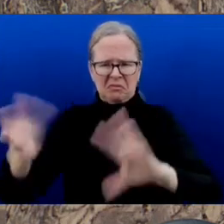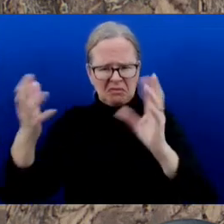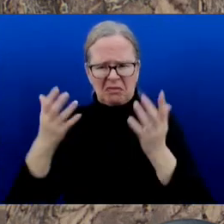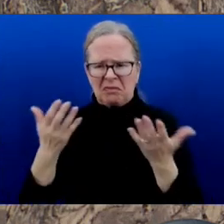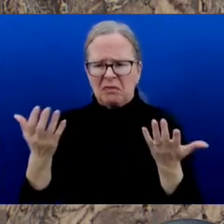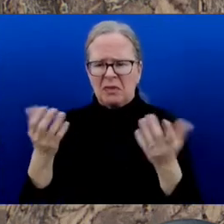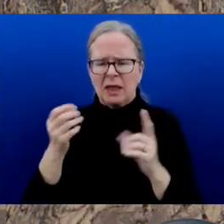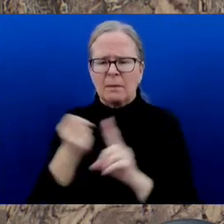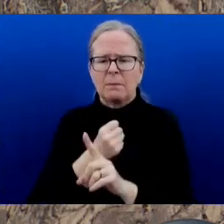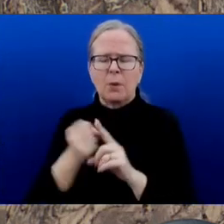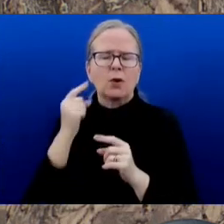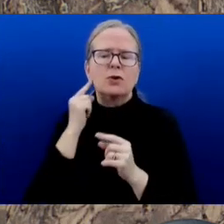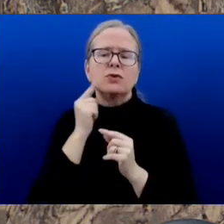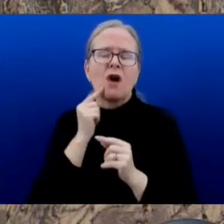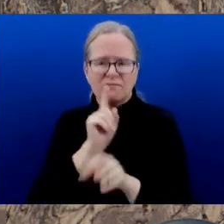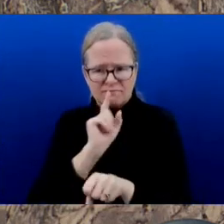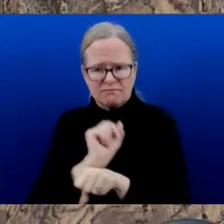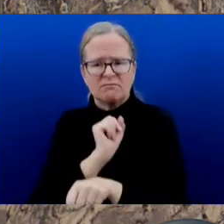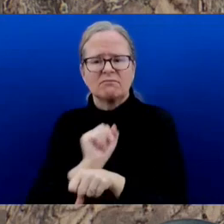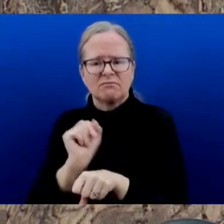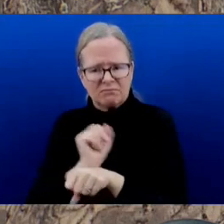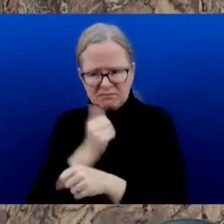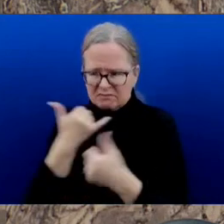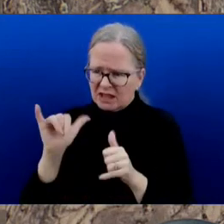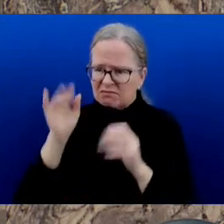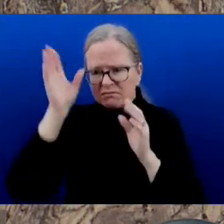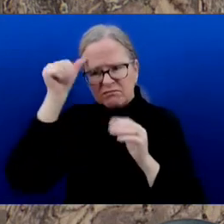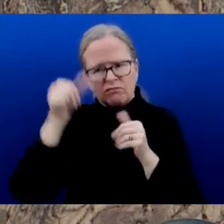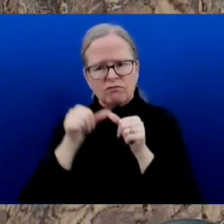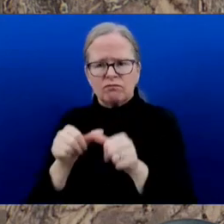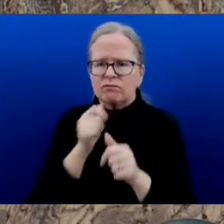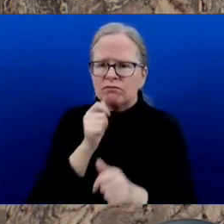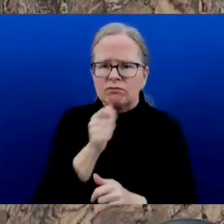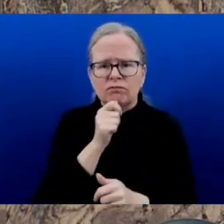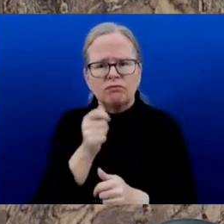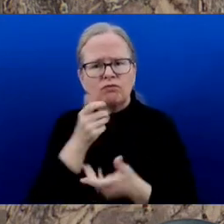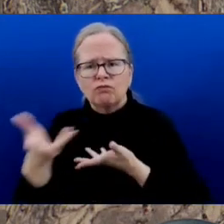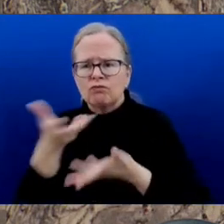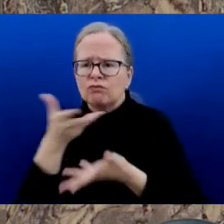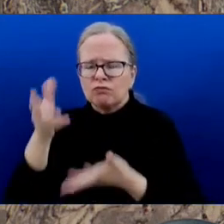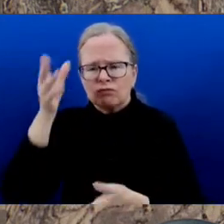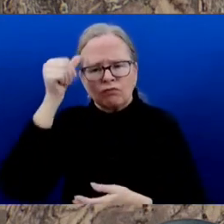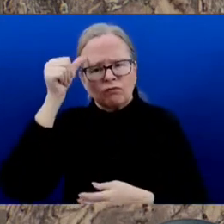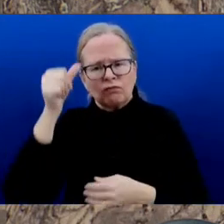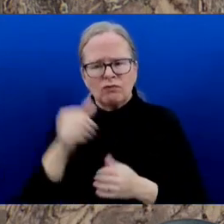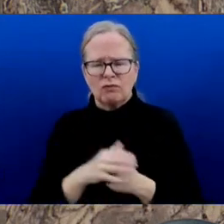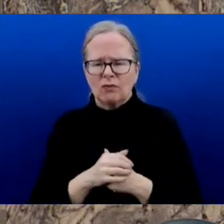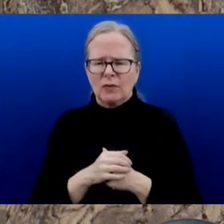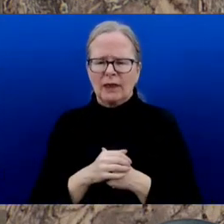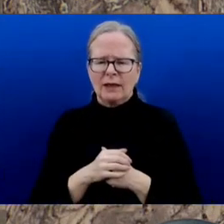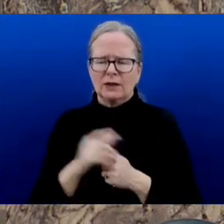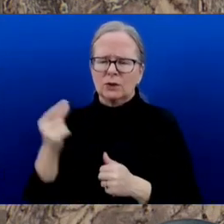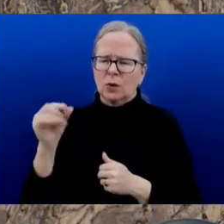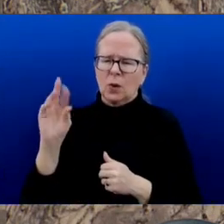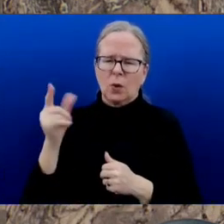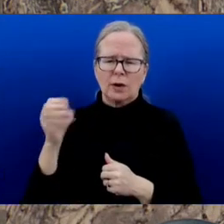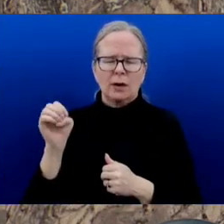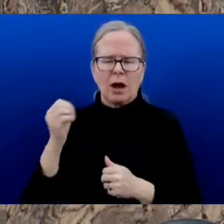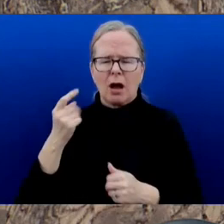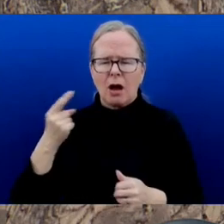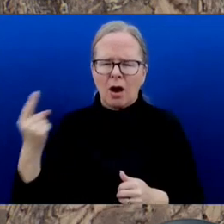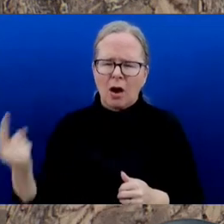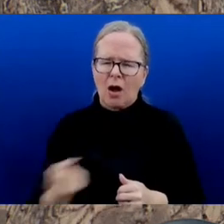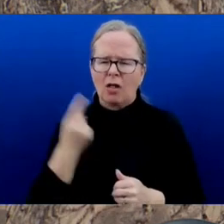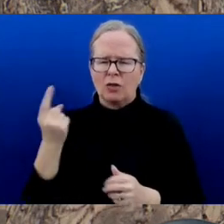George himself put others first. In his later years, he dedicated his